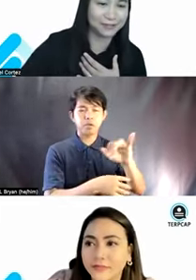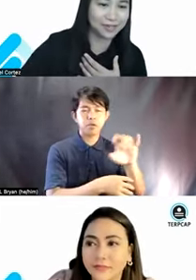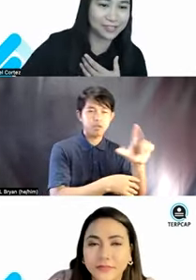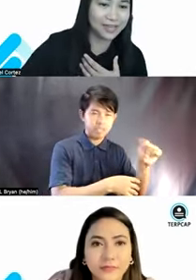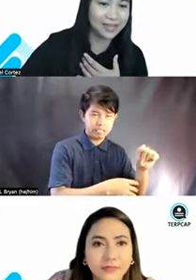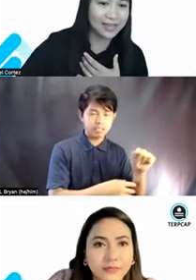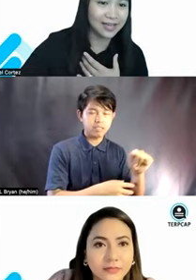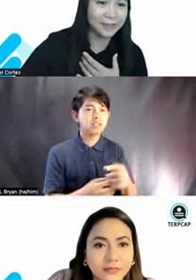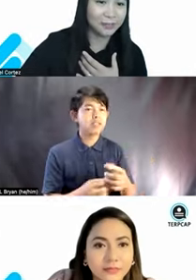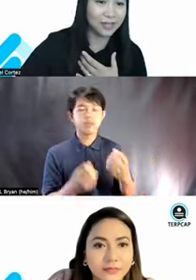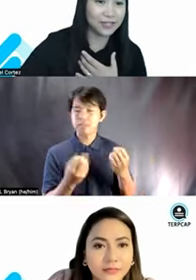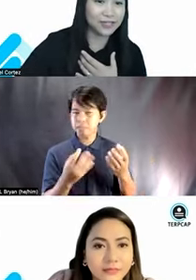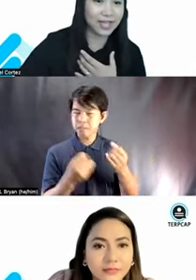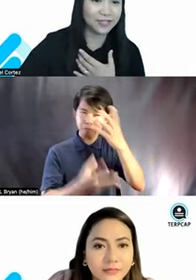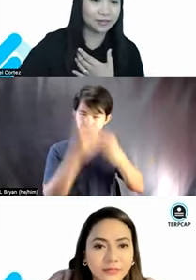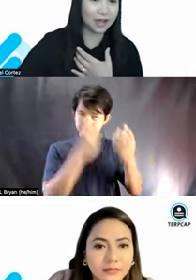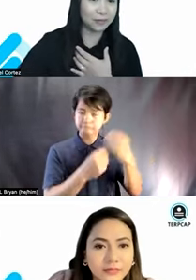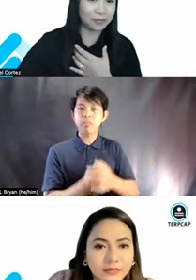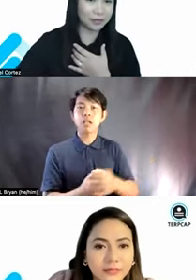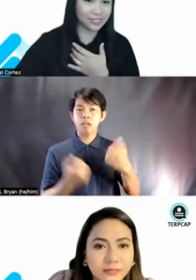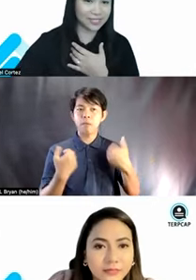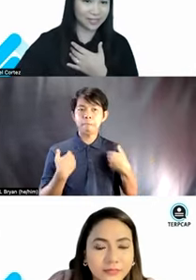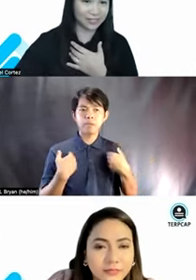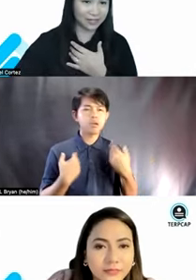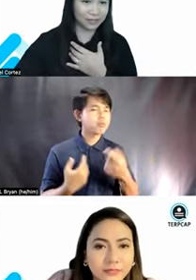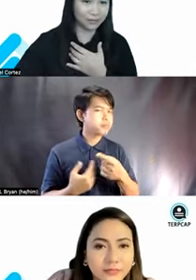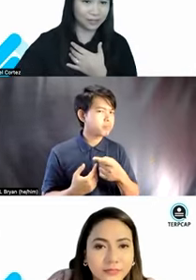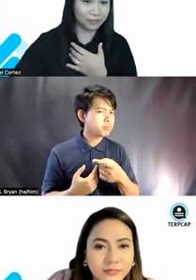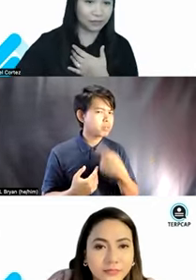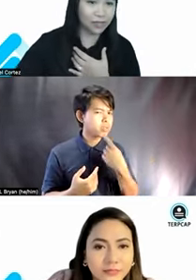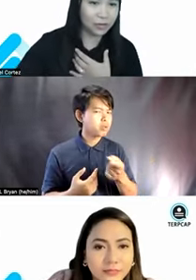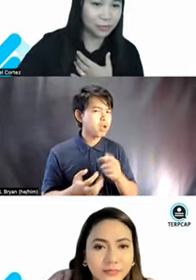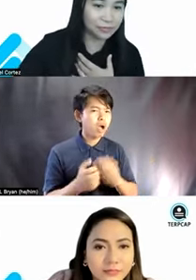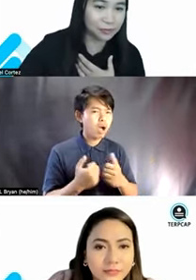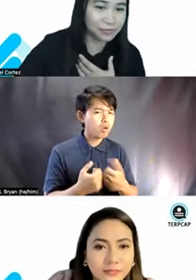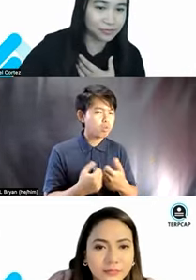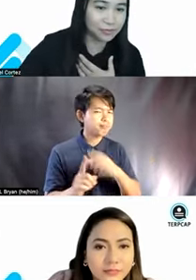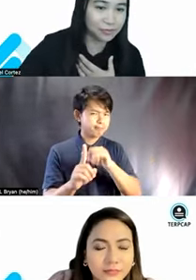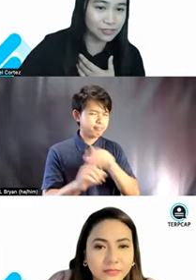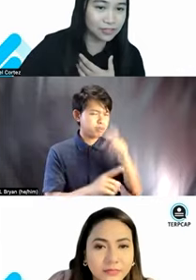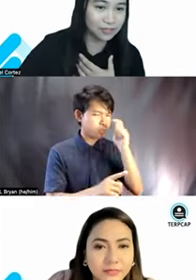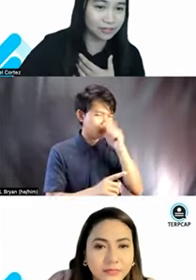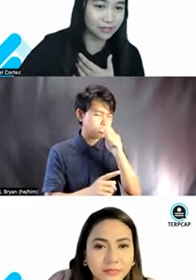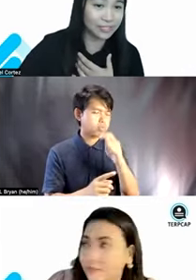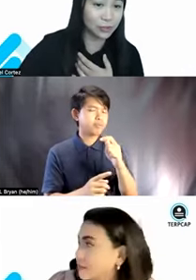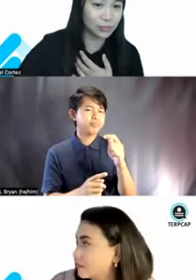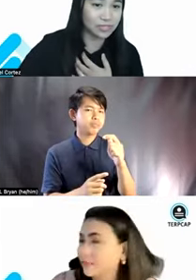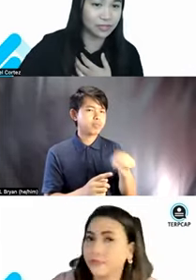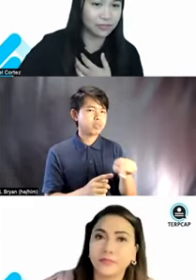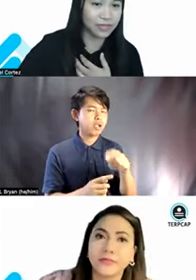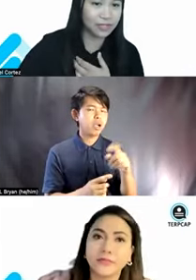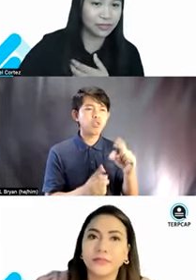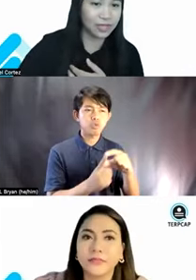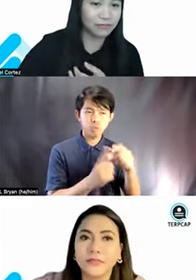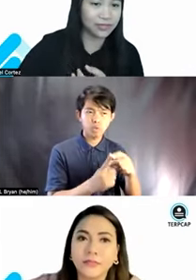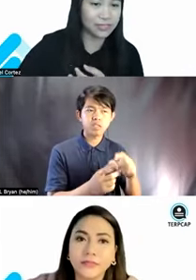Thank you very much. Um, we also have here, how are we going to see it in Tagalog or Filipino? What terms do you use that are inclusive?